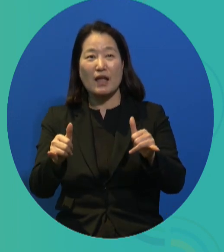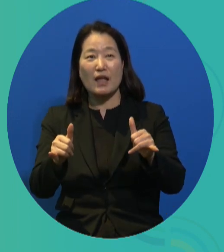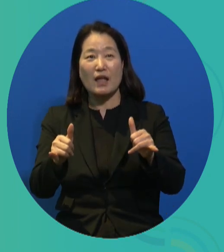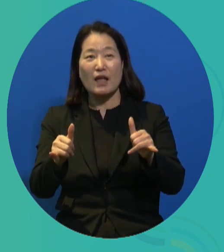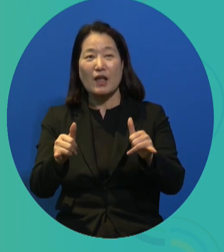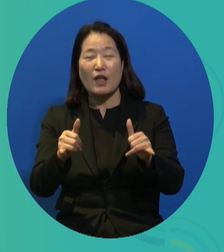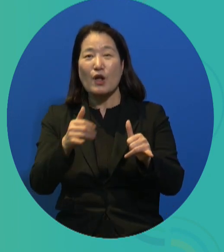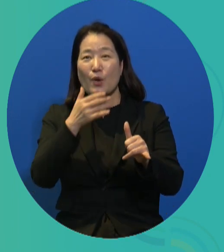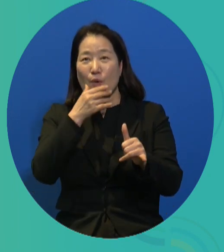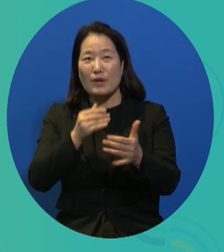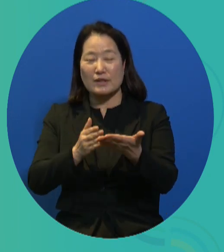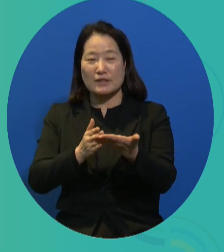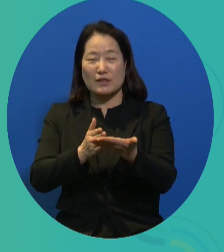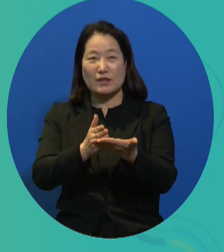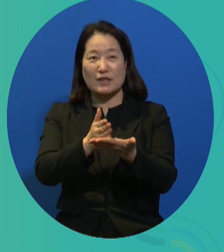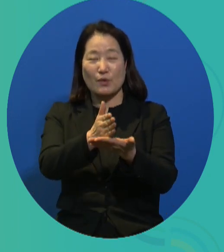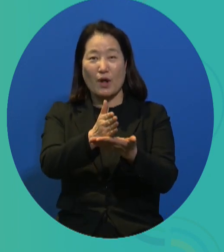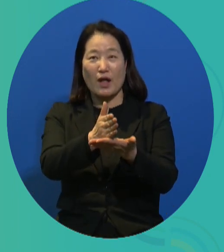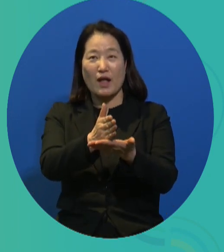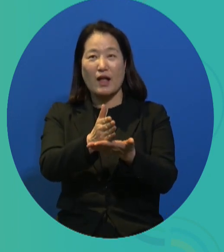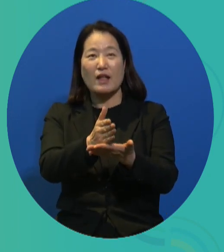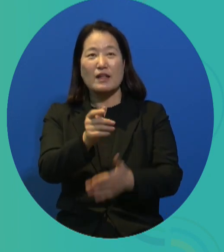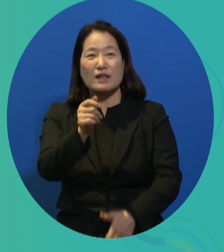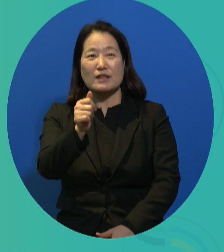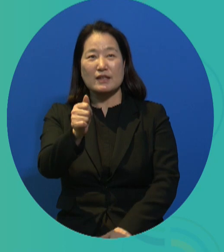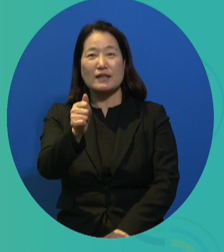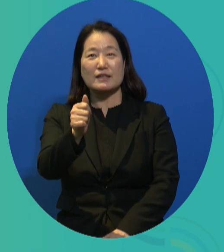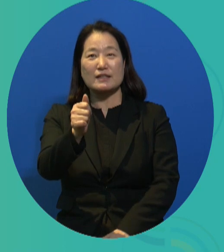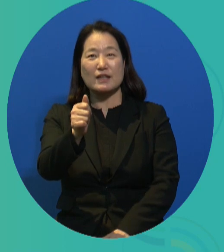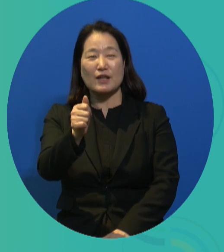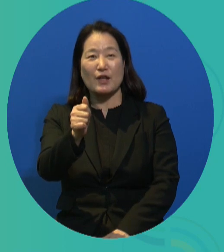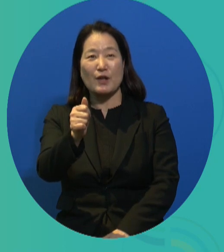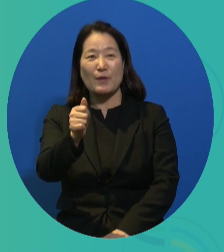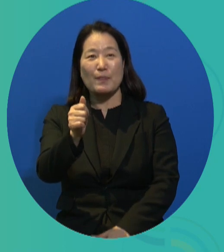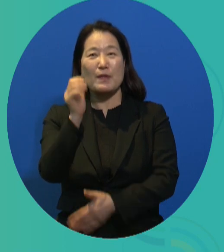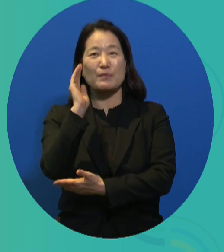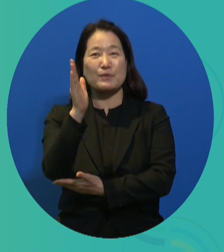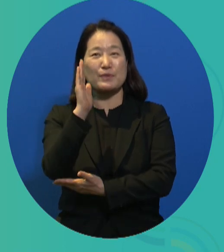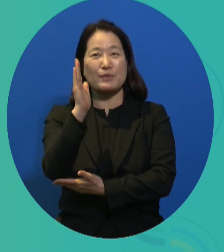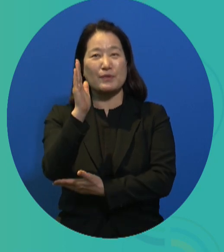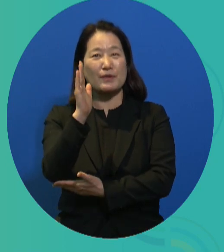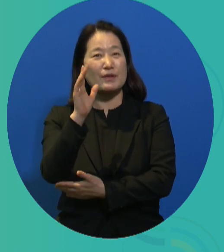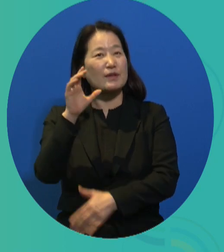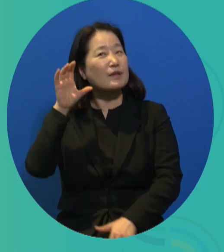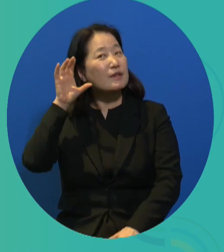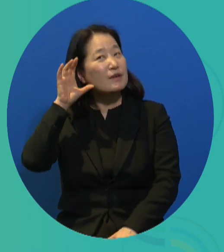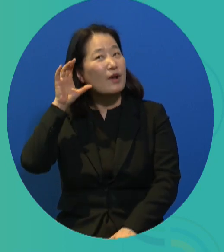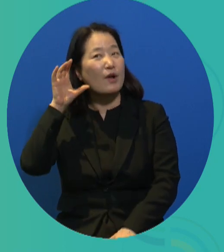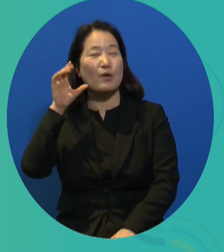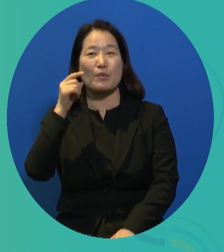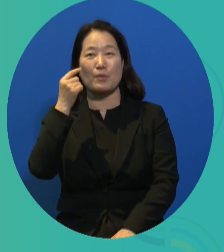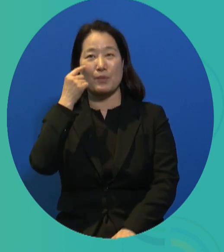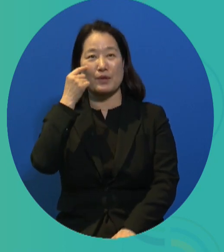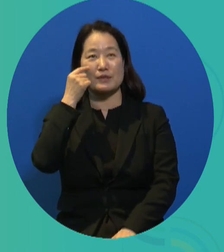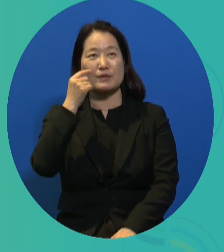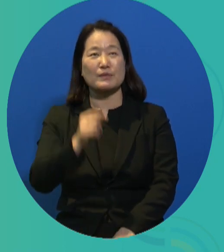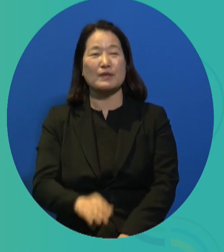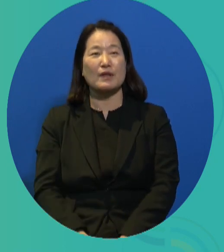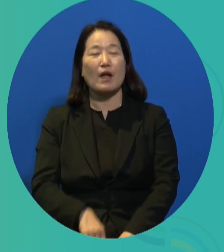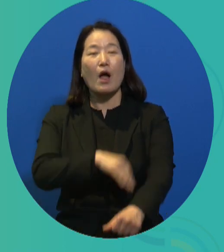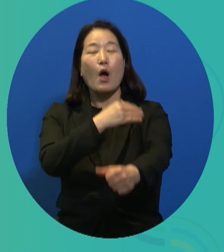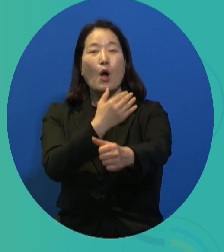Director Kuo Gwanghyun of the Seoul Metropolitan Government for his comments. And then I'll turn to the other panelists for their responses.